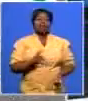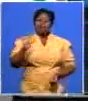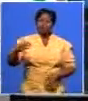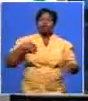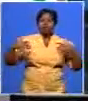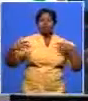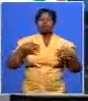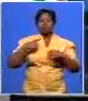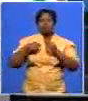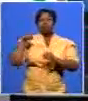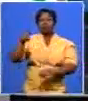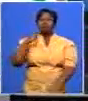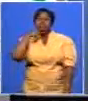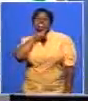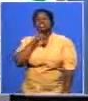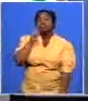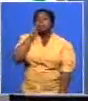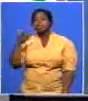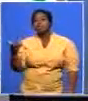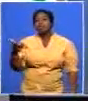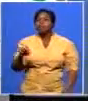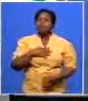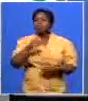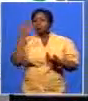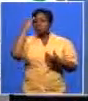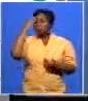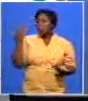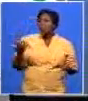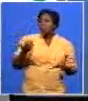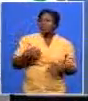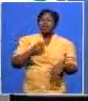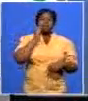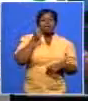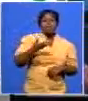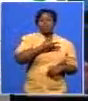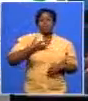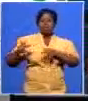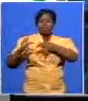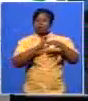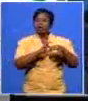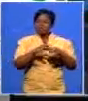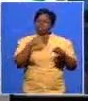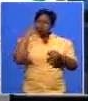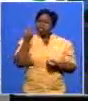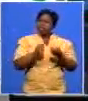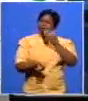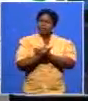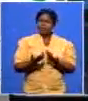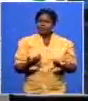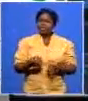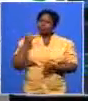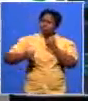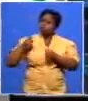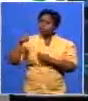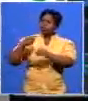pretending to be a man and don't appreciate the fact that gender power relations are real in society that worries the hell out of me well